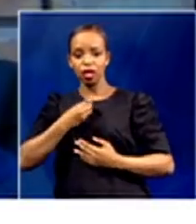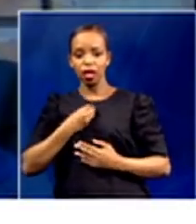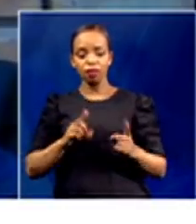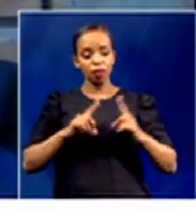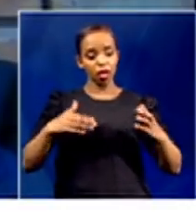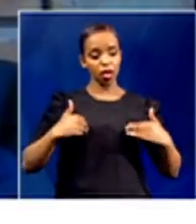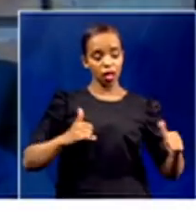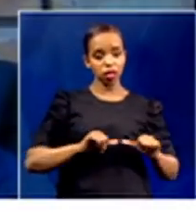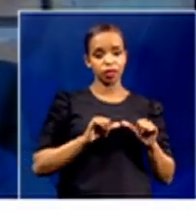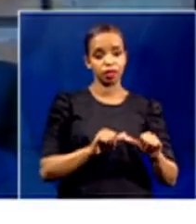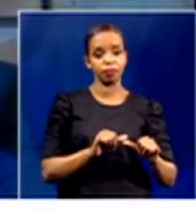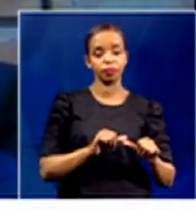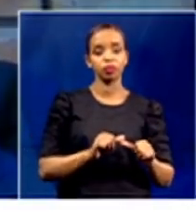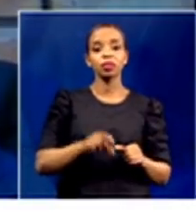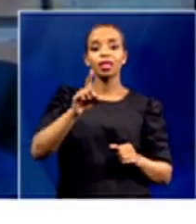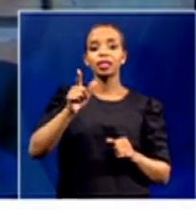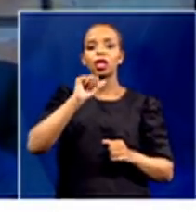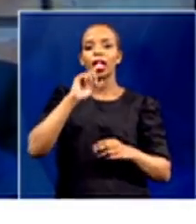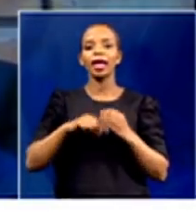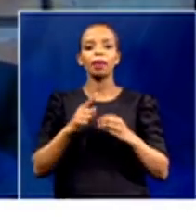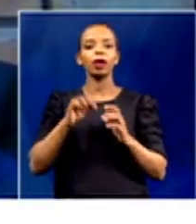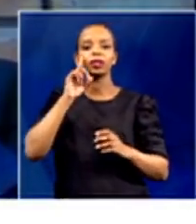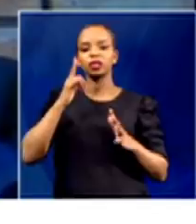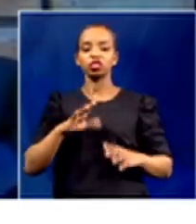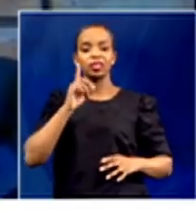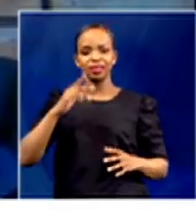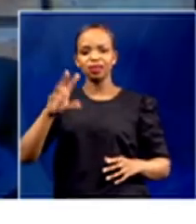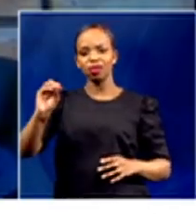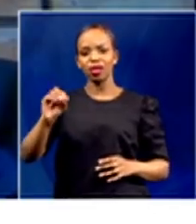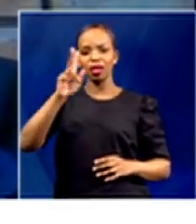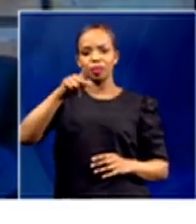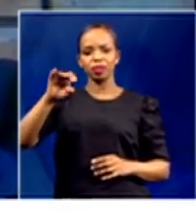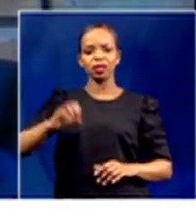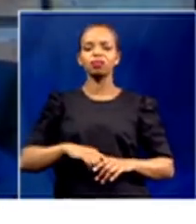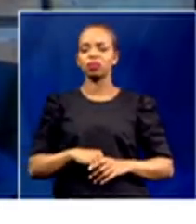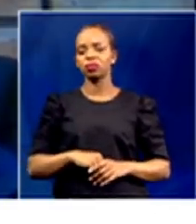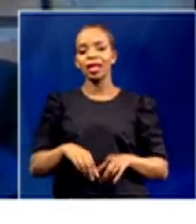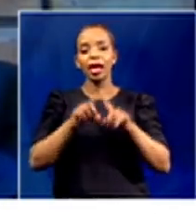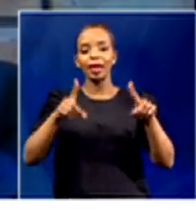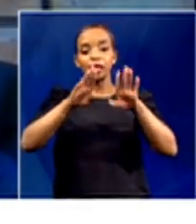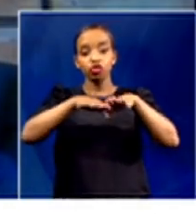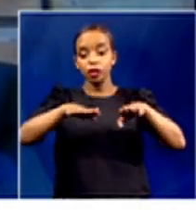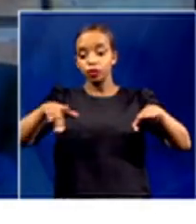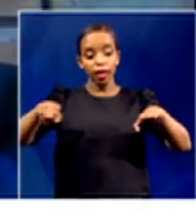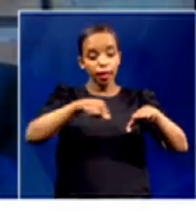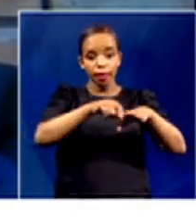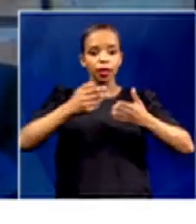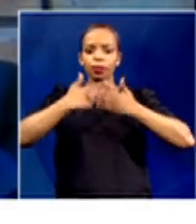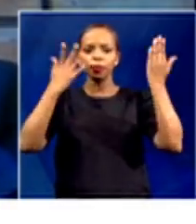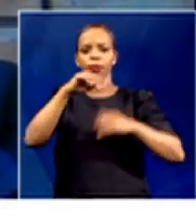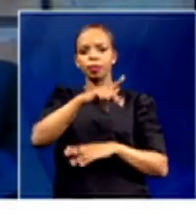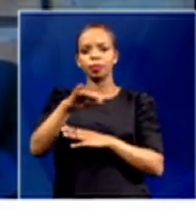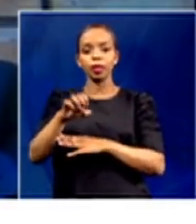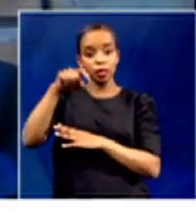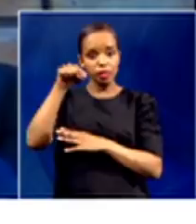teachers. The teachers have their PPEs, but it's about the children who don't have. And that's where our problem lies.